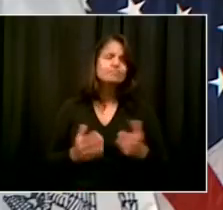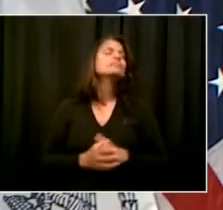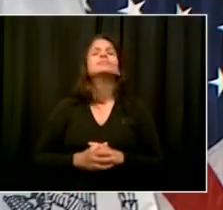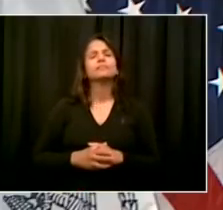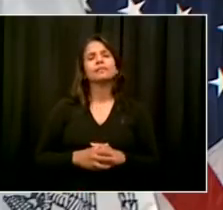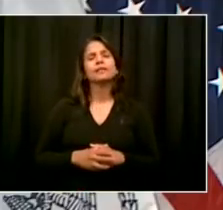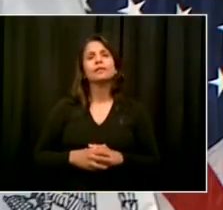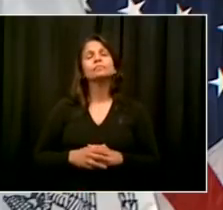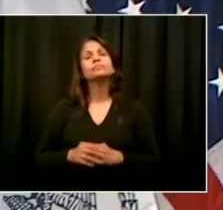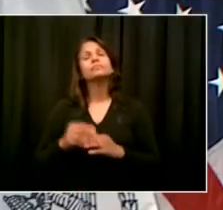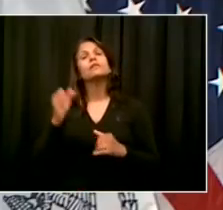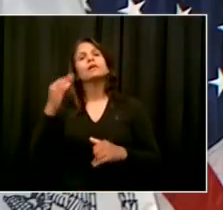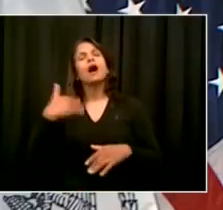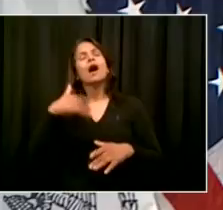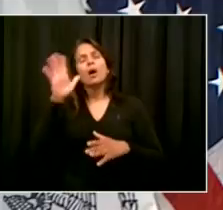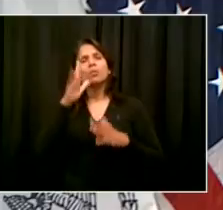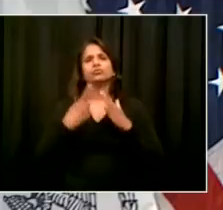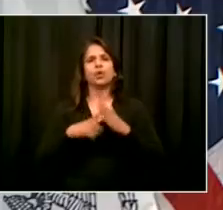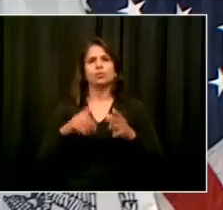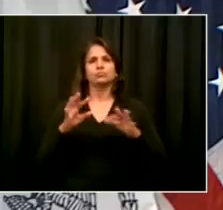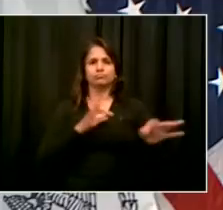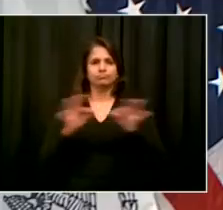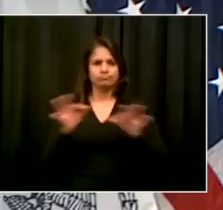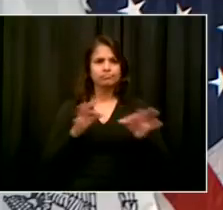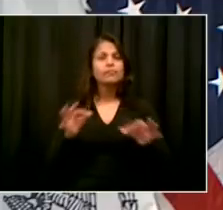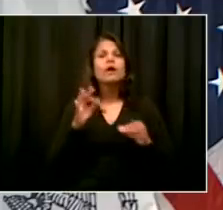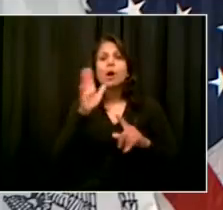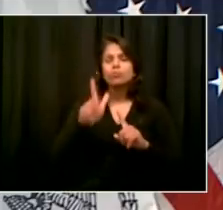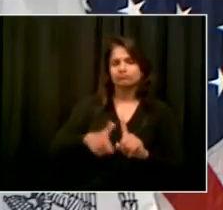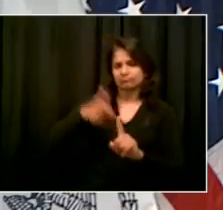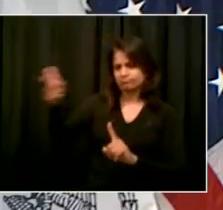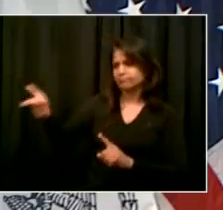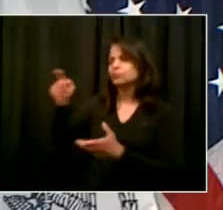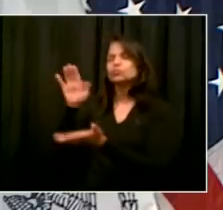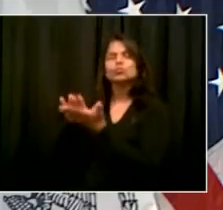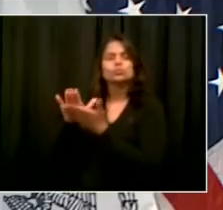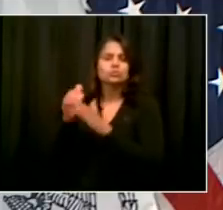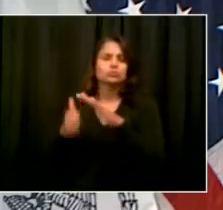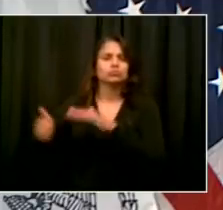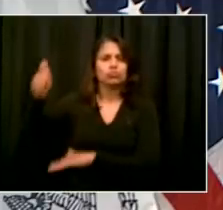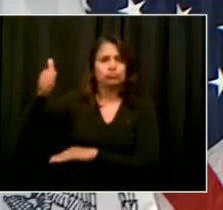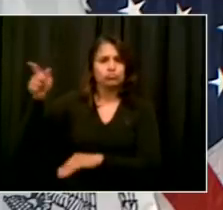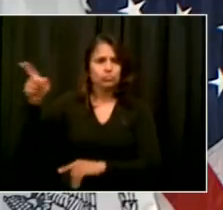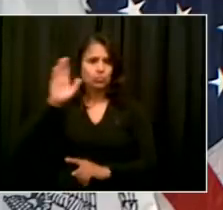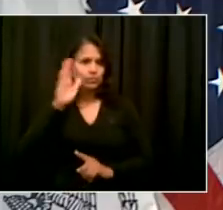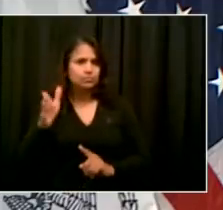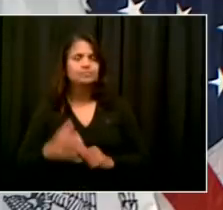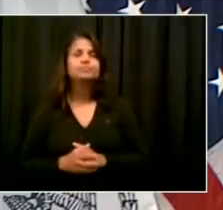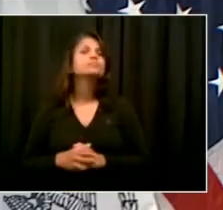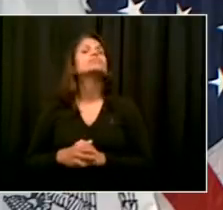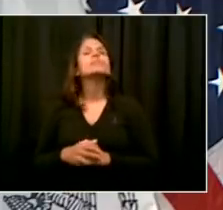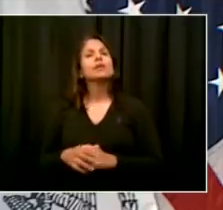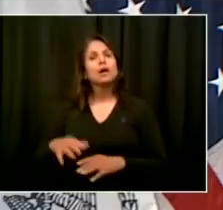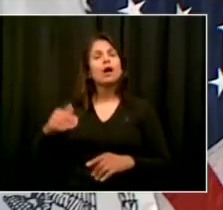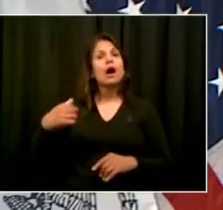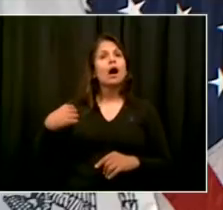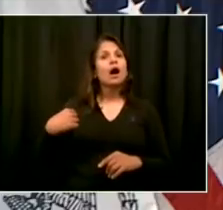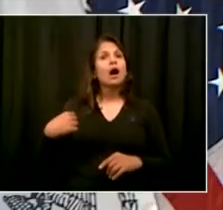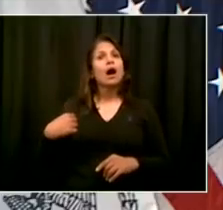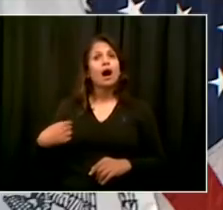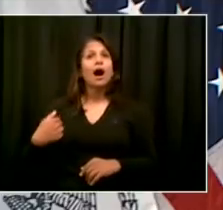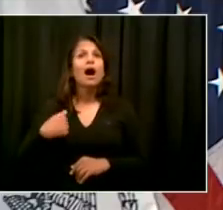using a variety of methodologies. Different things work for different kids in different situations. So sometimes